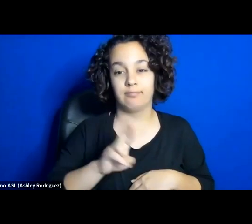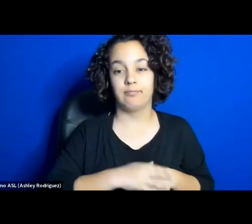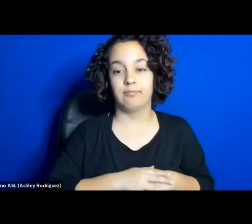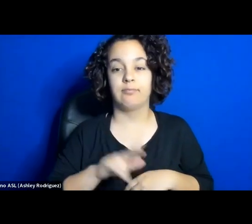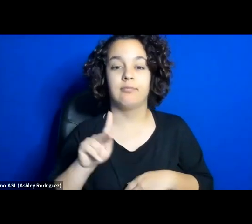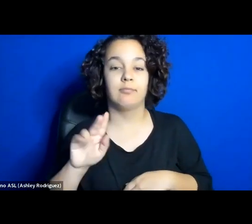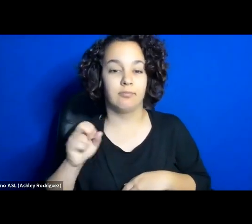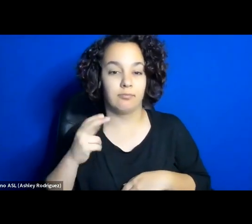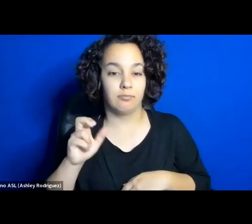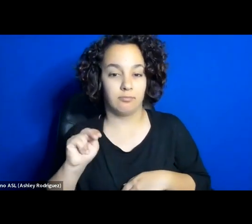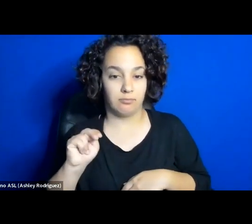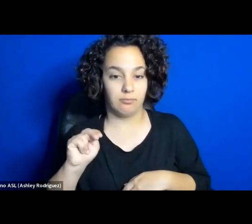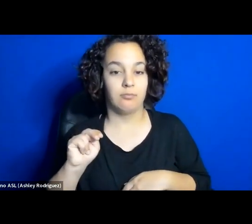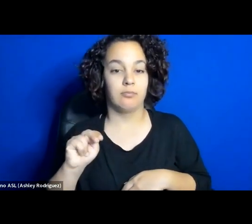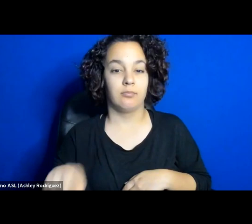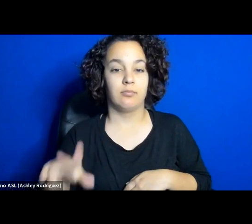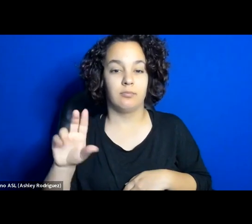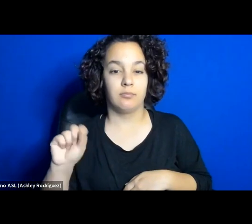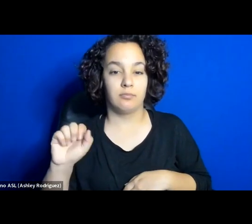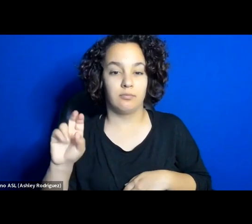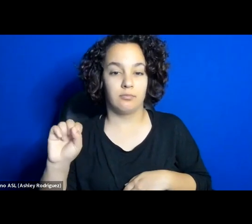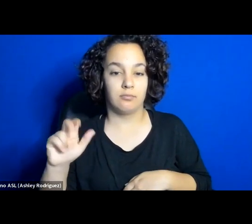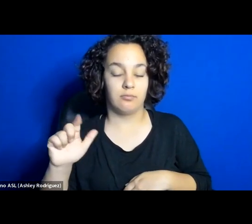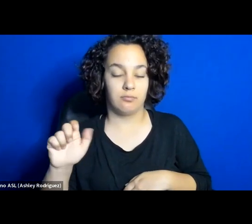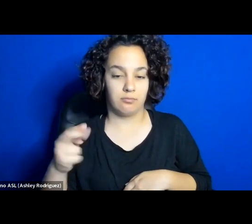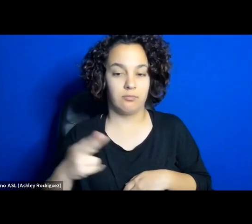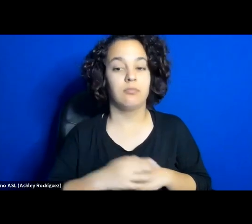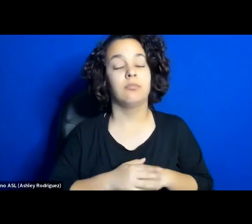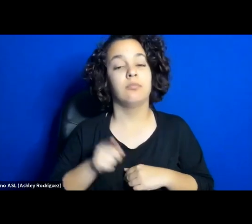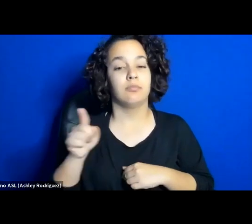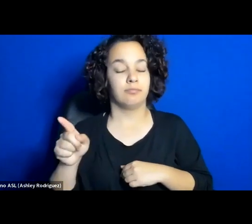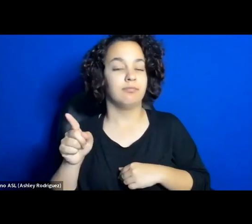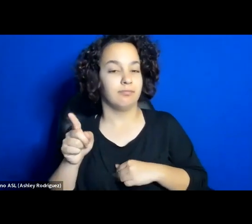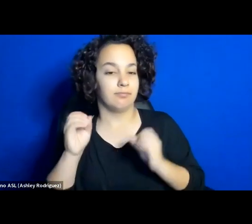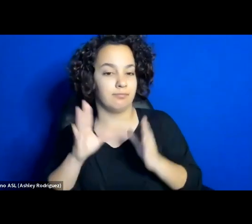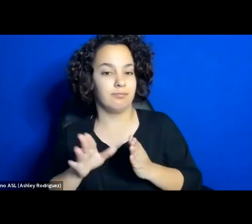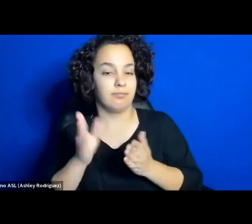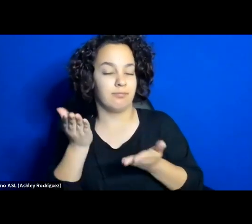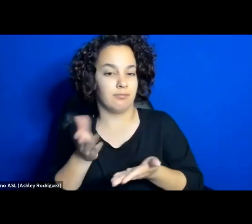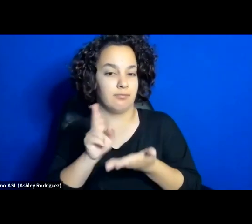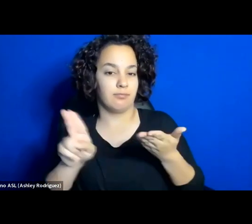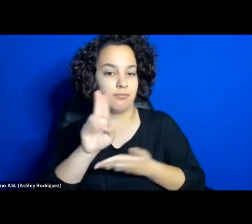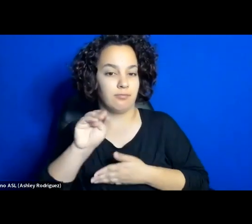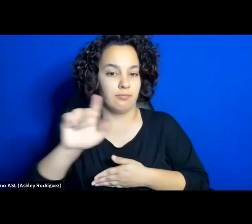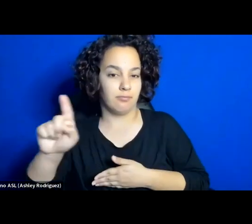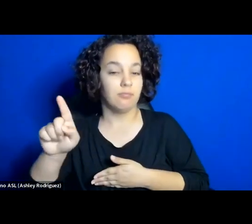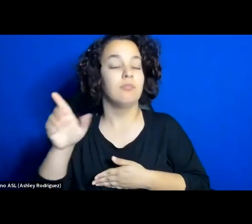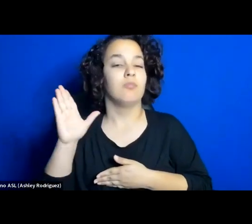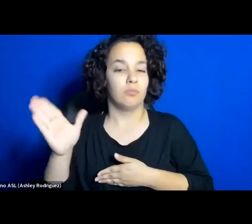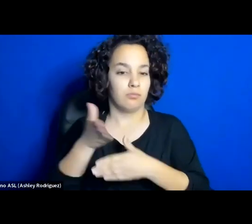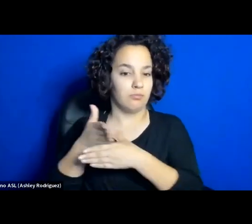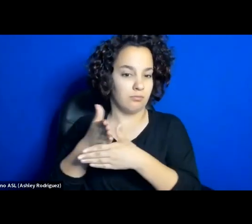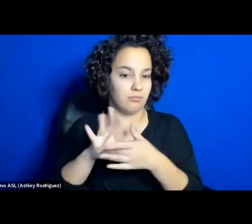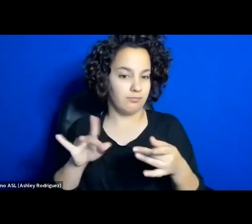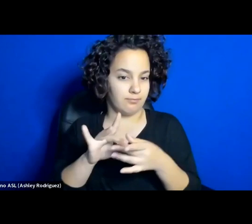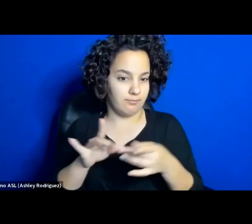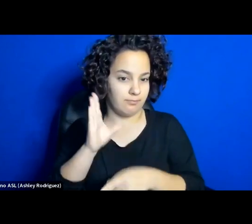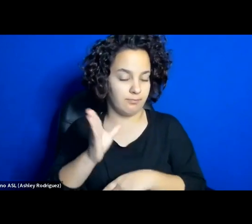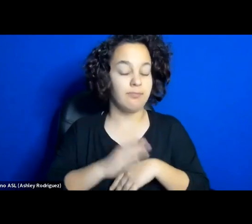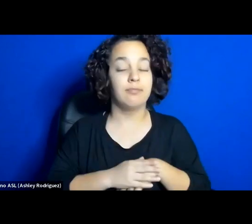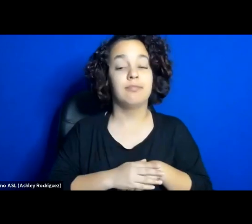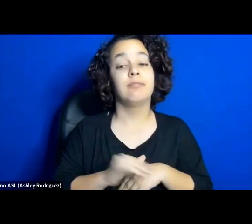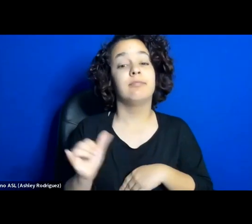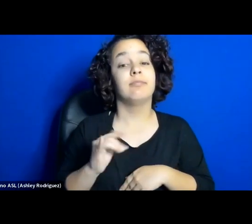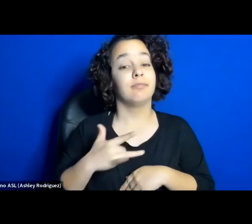Roshan Institute at Persian Studies at University of Maryland, who will share some remarks with us soon. I'm also honored to have this